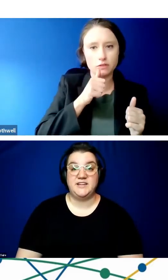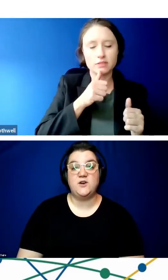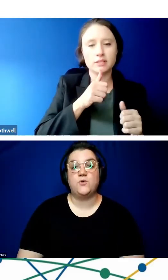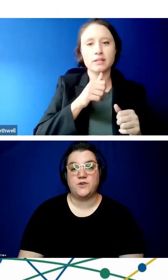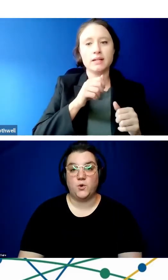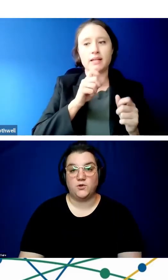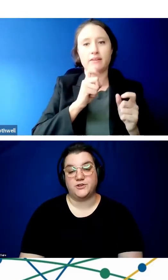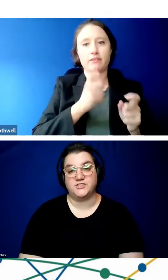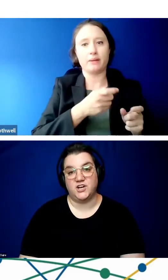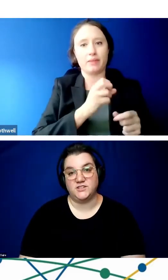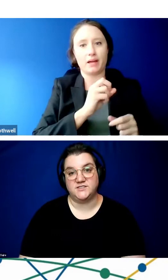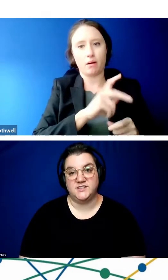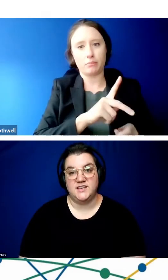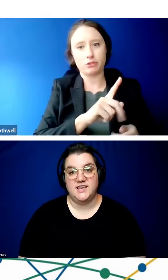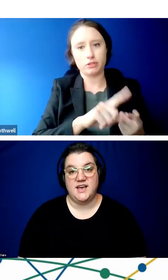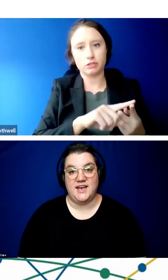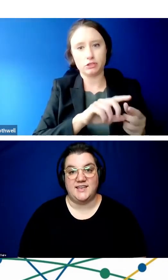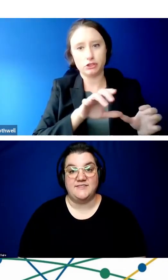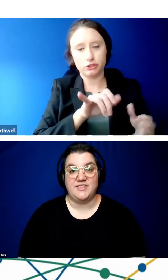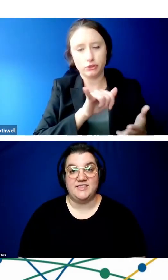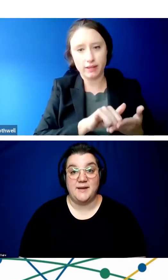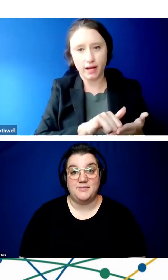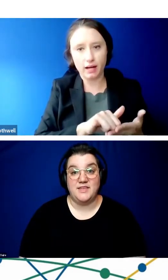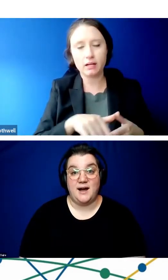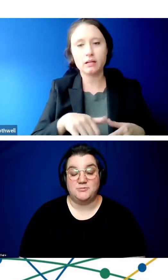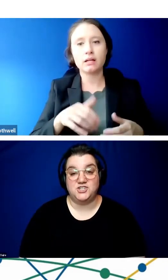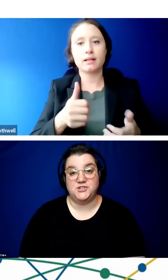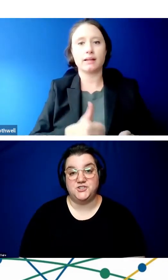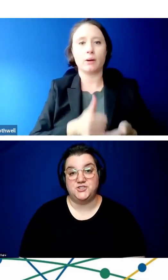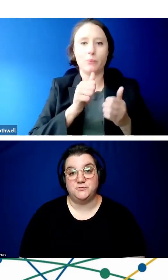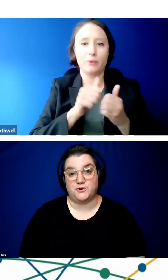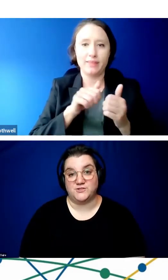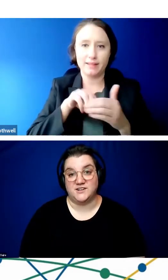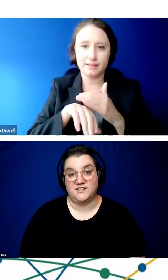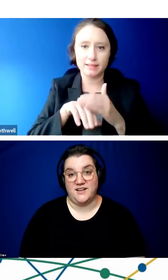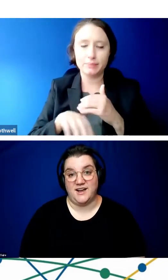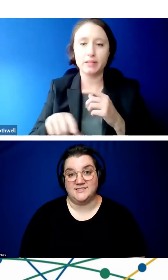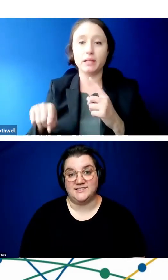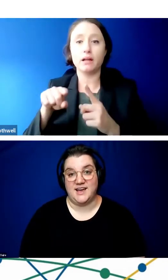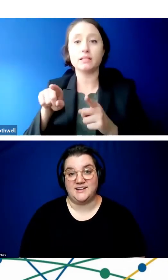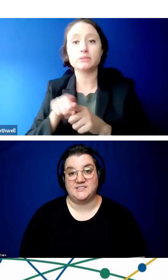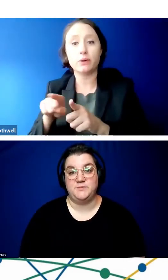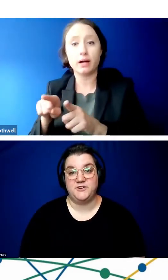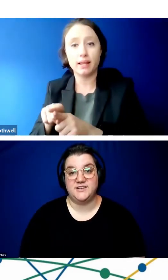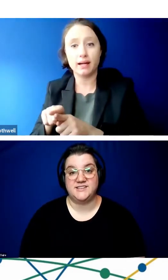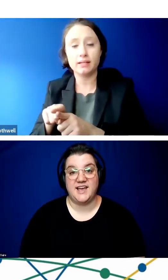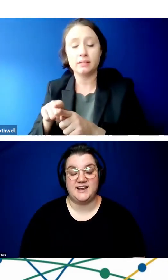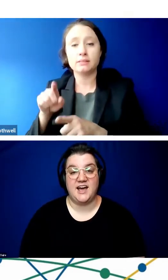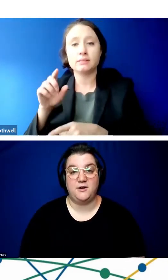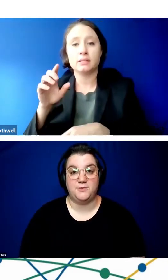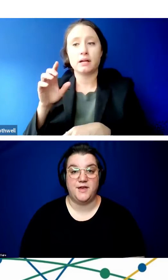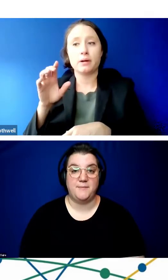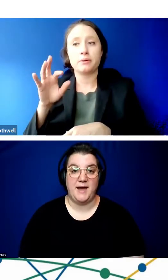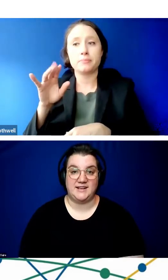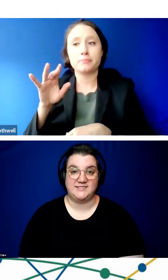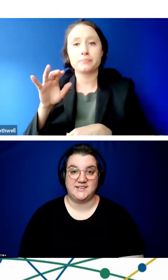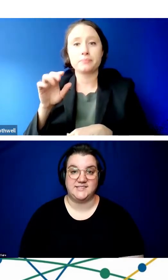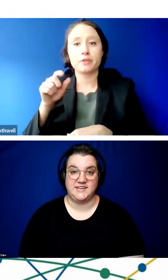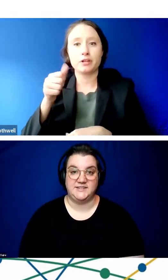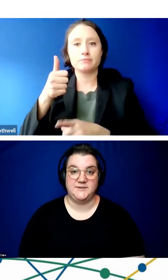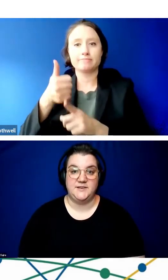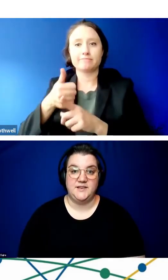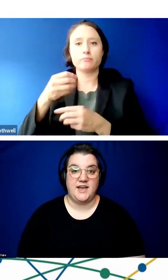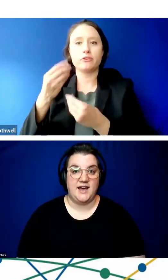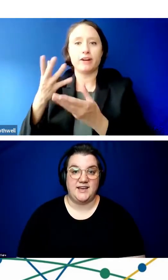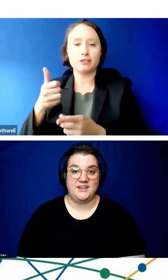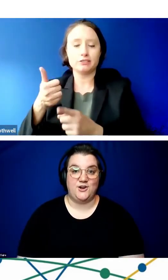the disability or the older adult. Giving them the option to personalize that experience can help them access